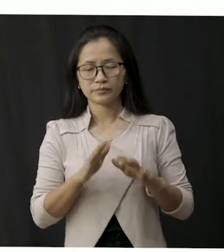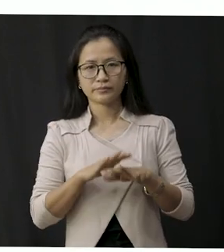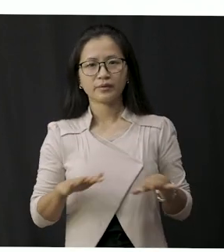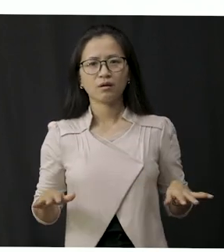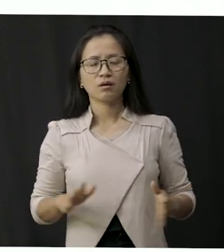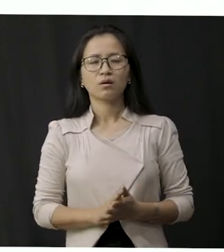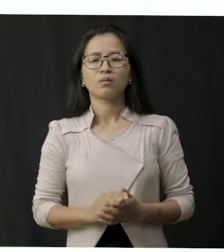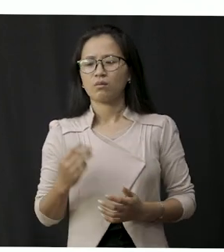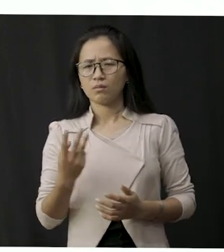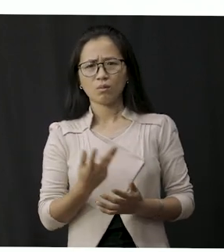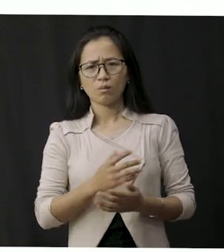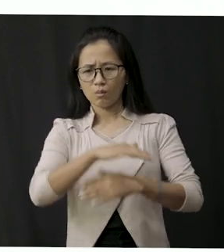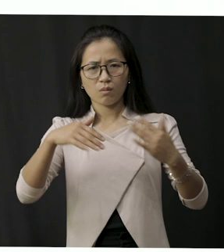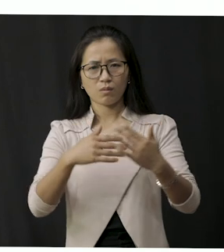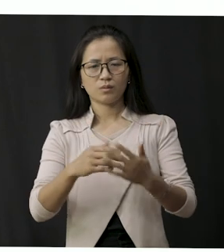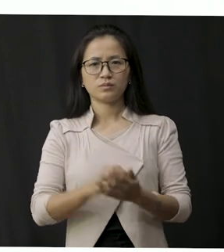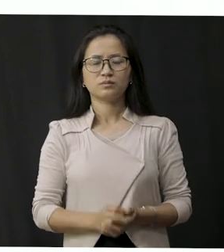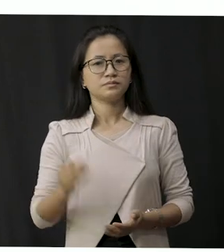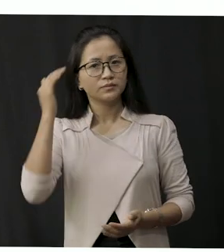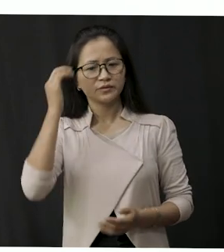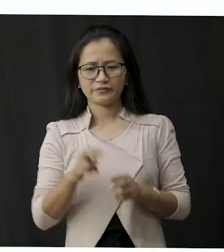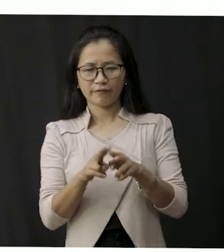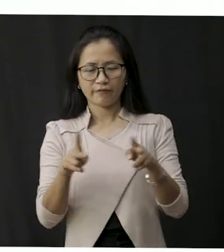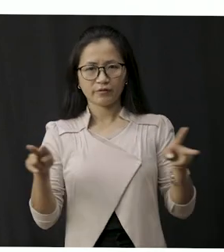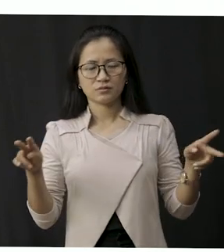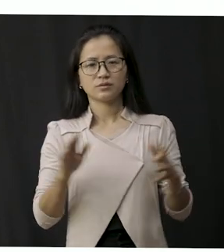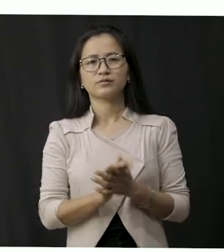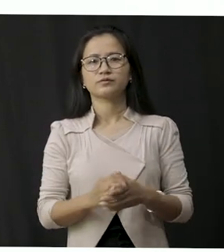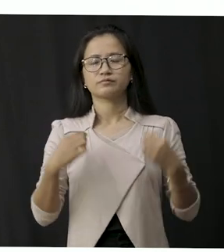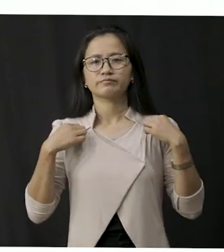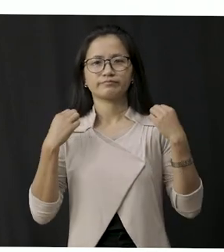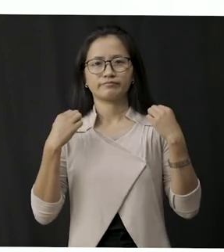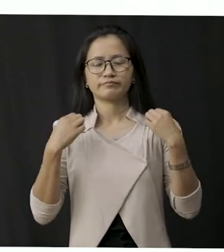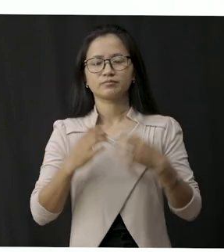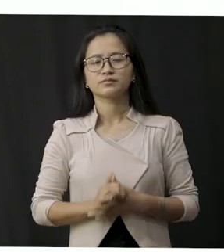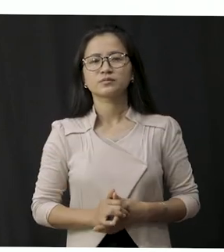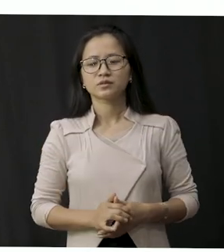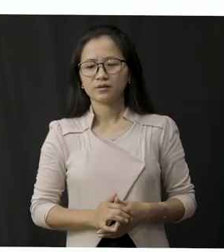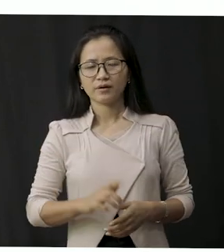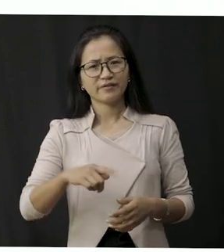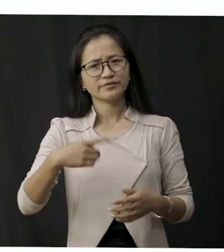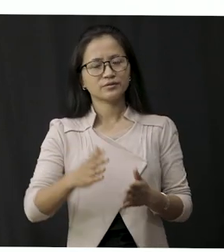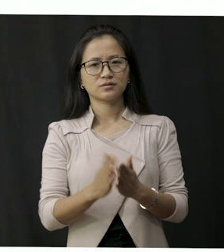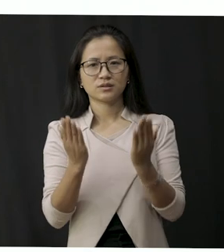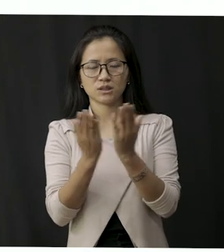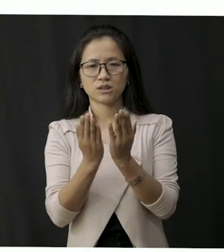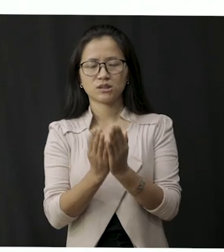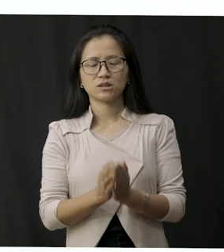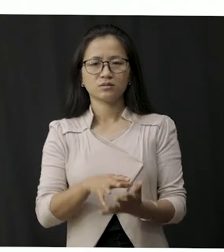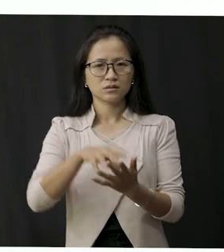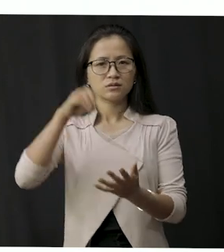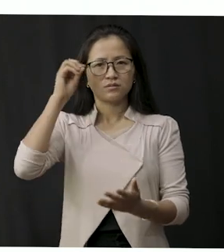as we all know we have different types of clothes right? So today after studying this lesson we will